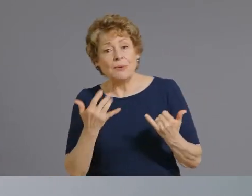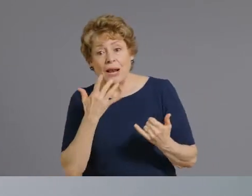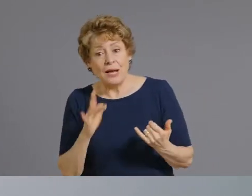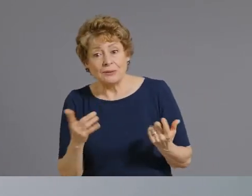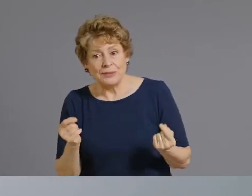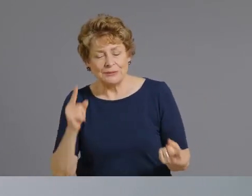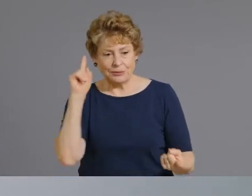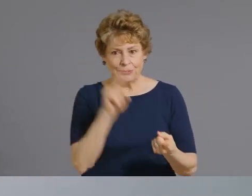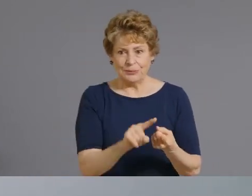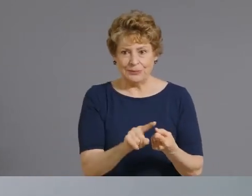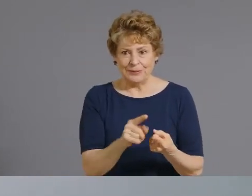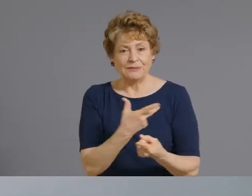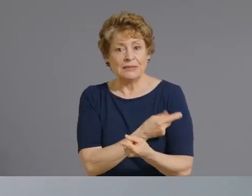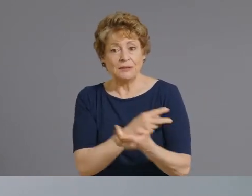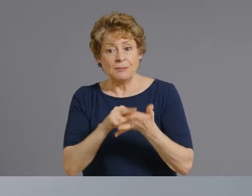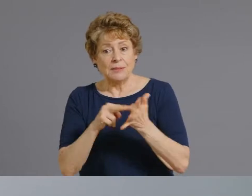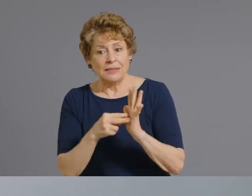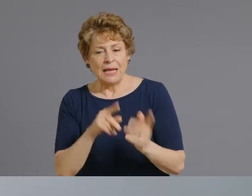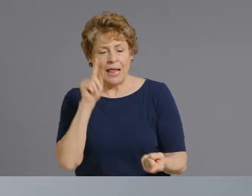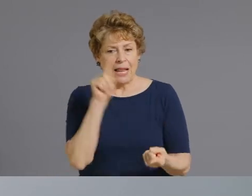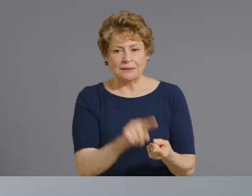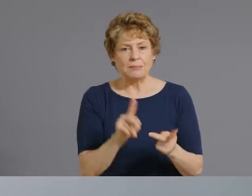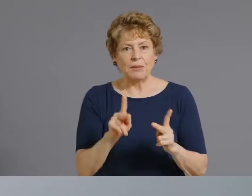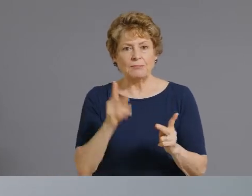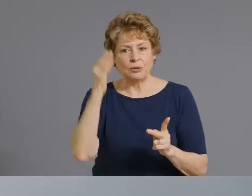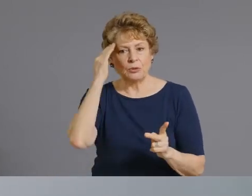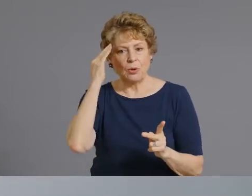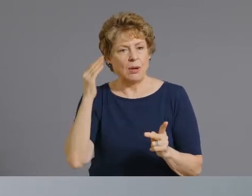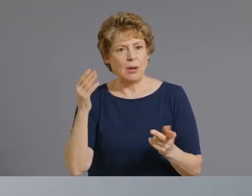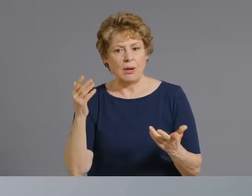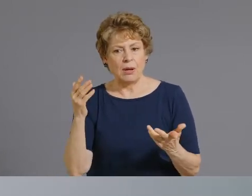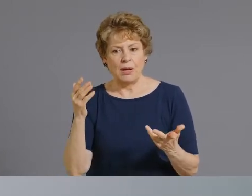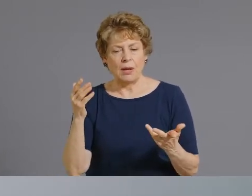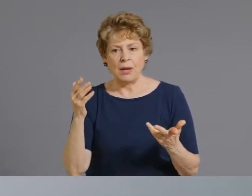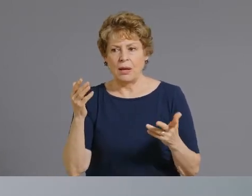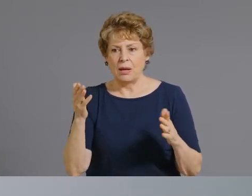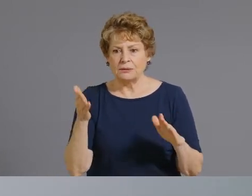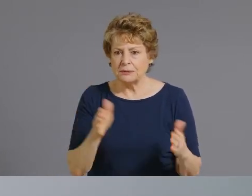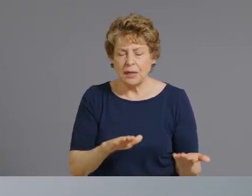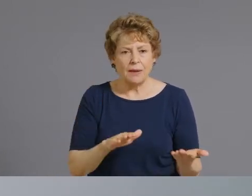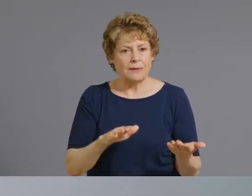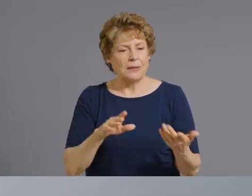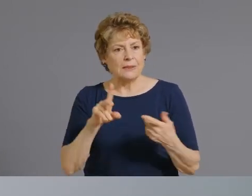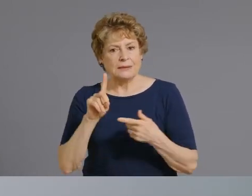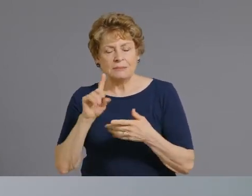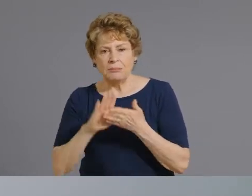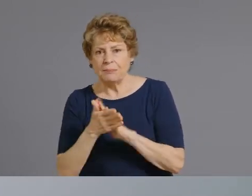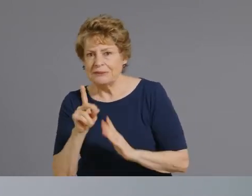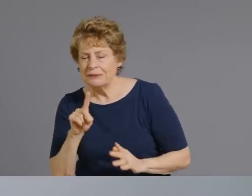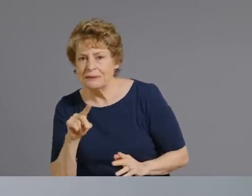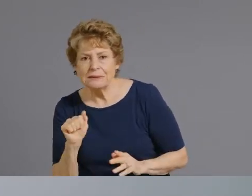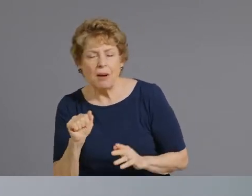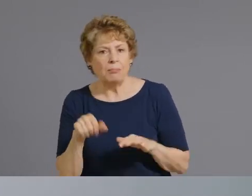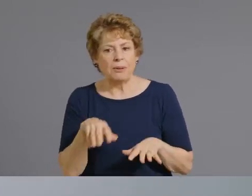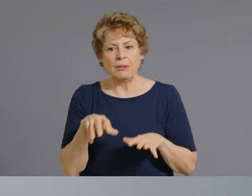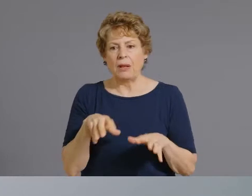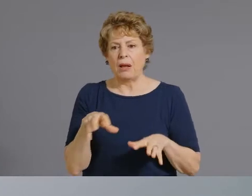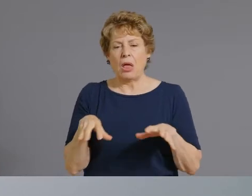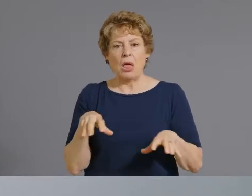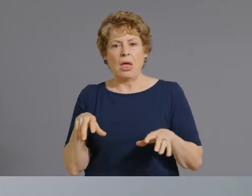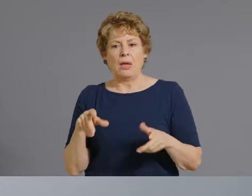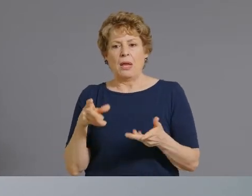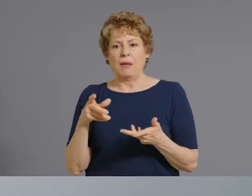with those the immunization in their mind becomes more dangerous than the actual threat of disease although we know that these diseases are still